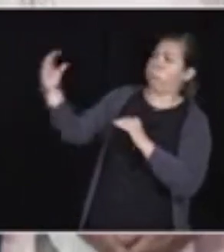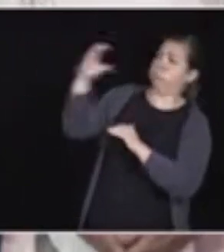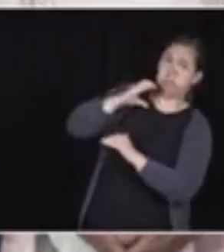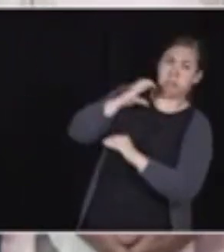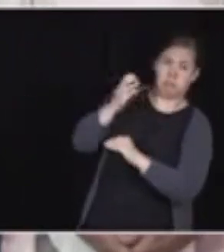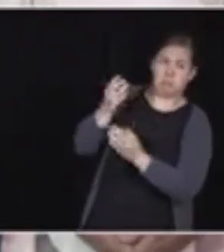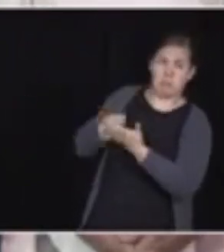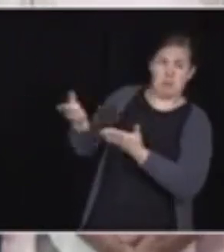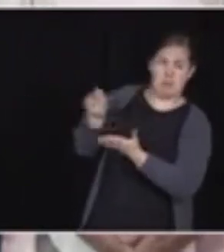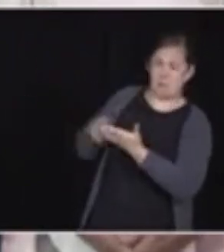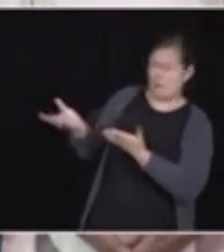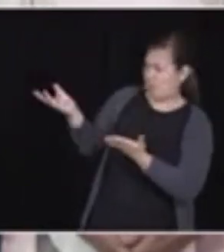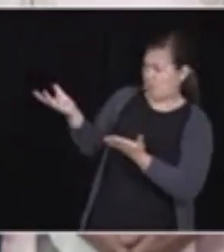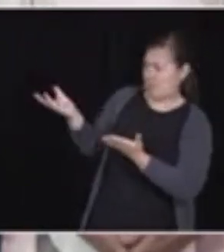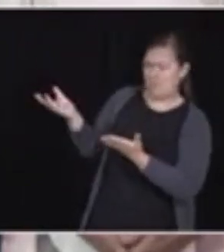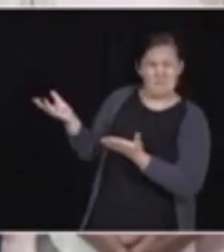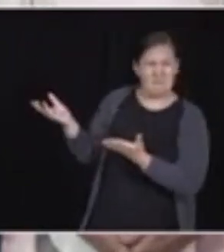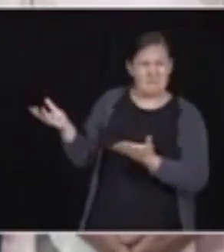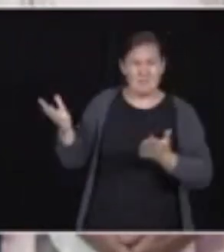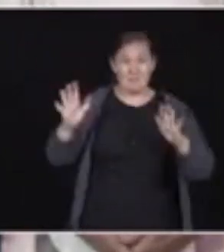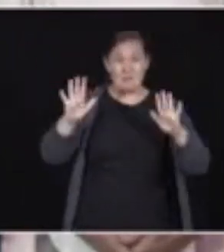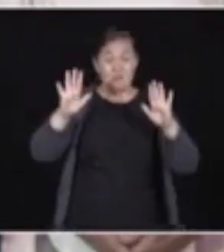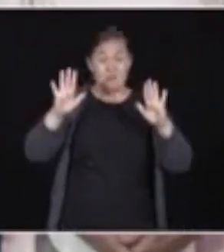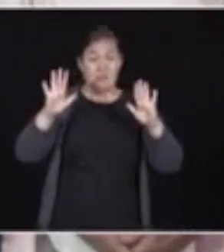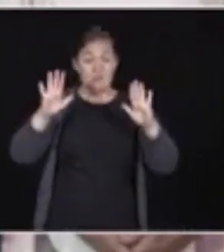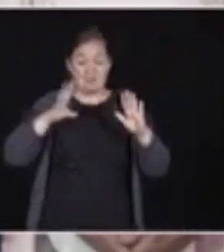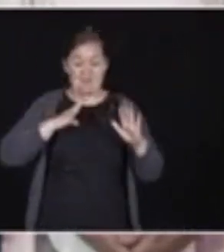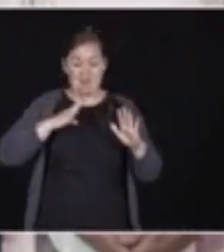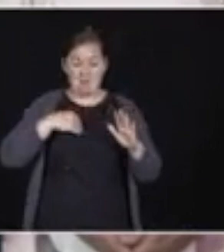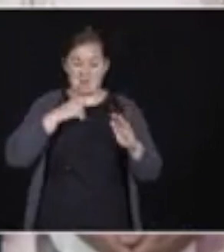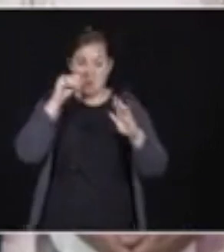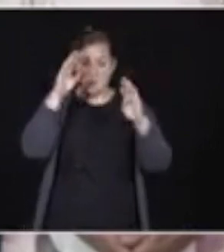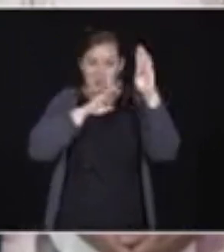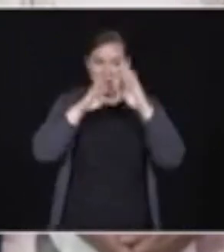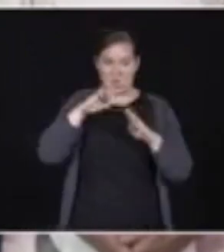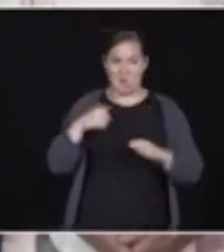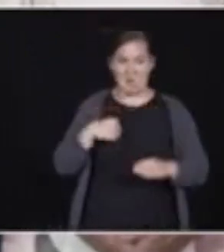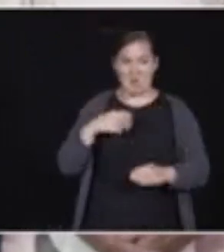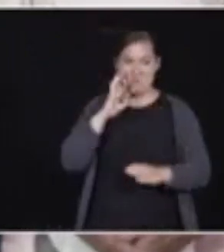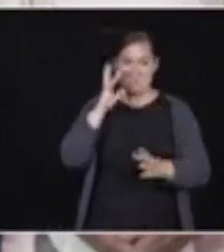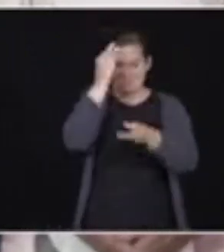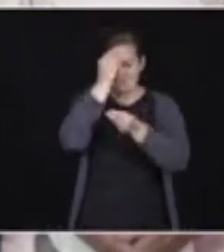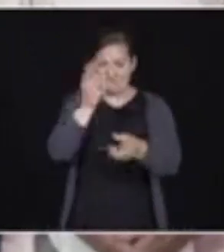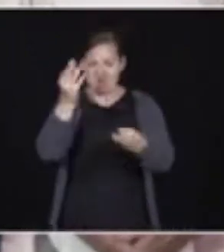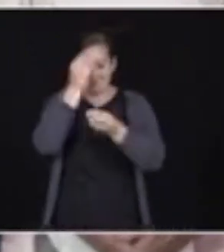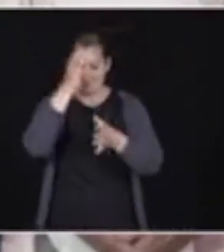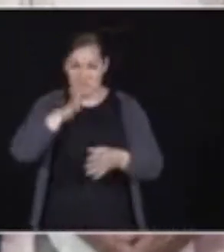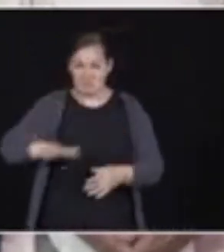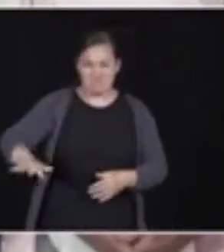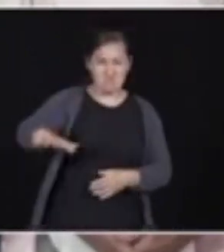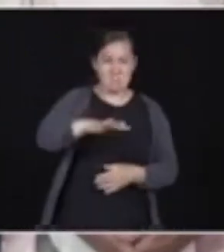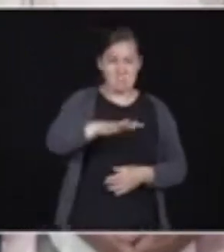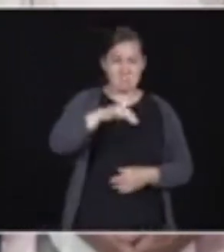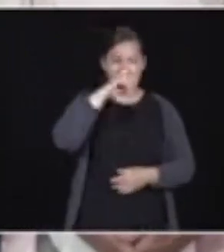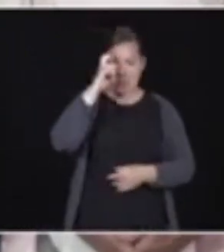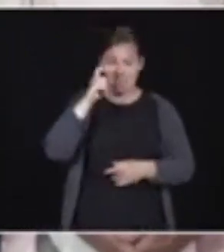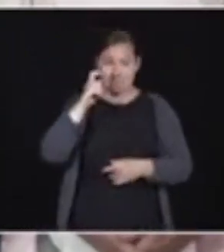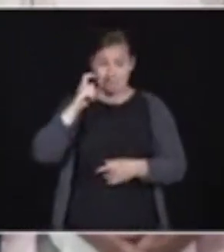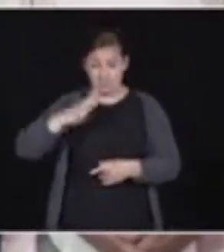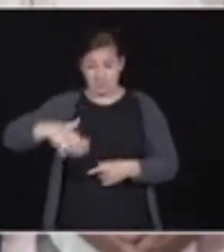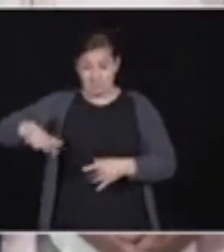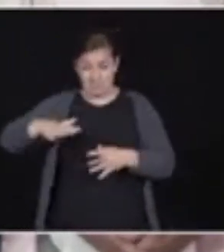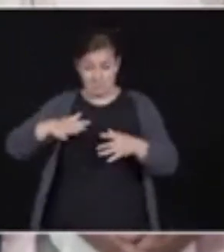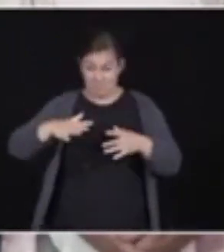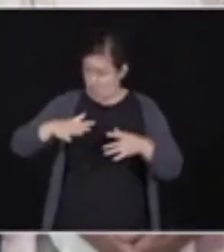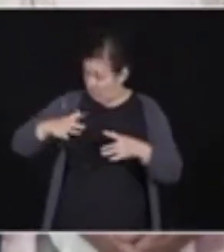frustrating. But don't worry. We will get out there. The public are the strongest when it comes to retaliatory measures. We can put